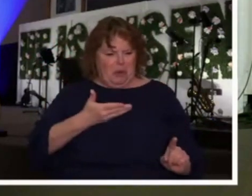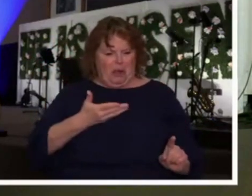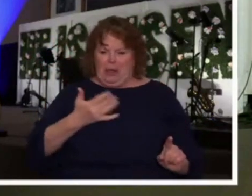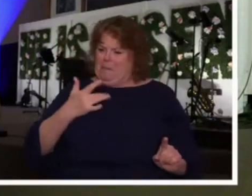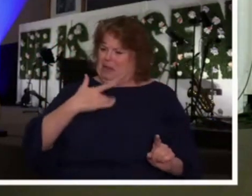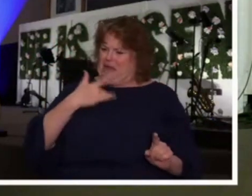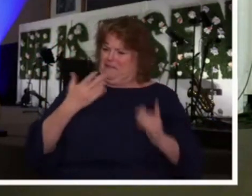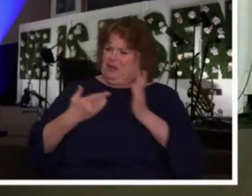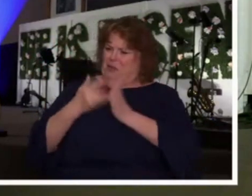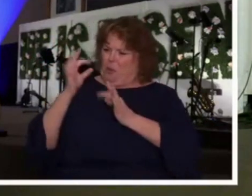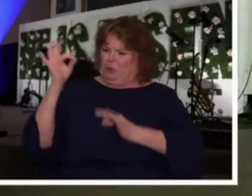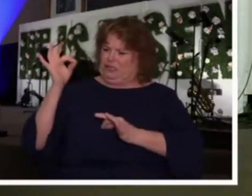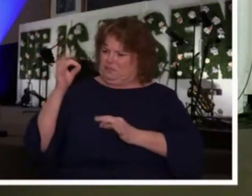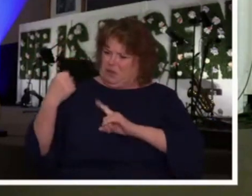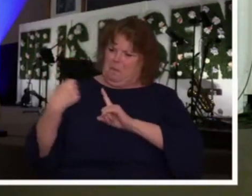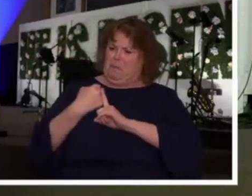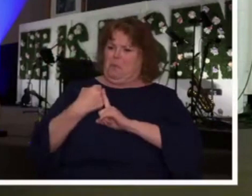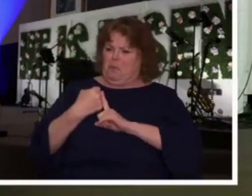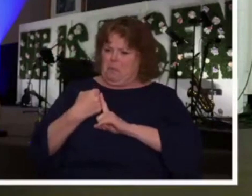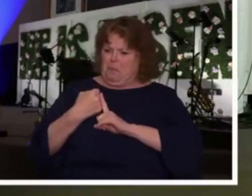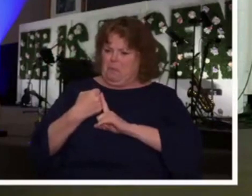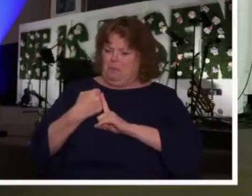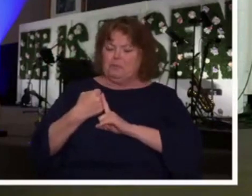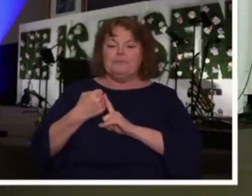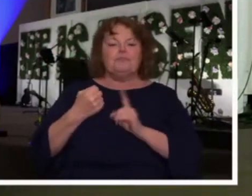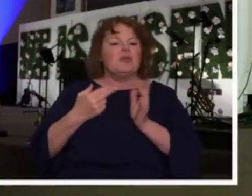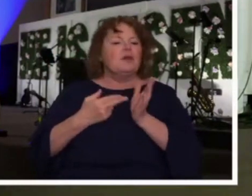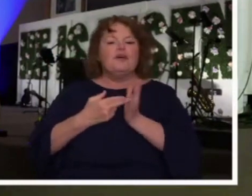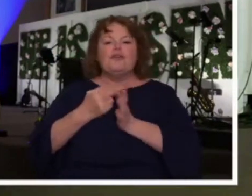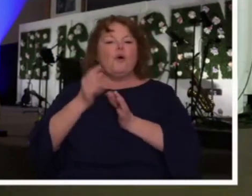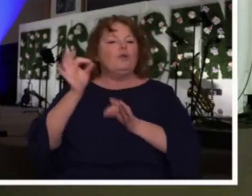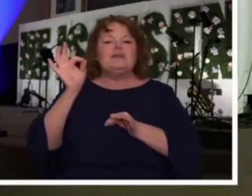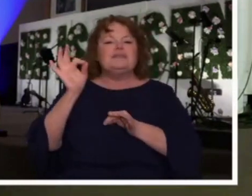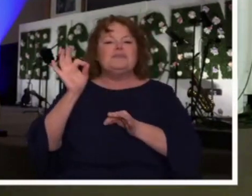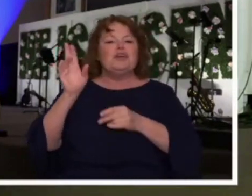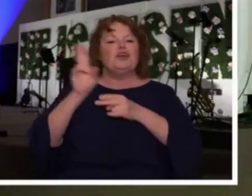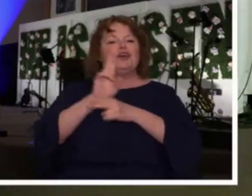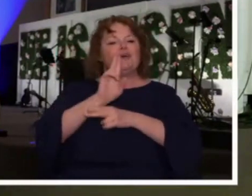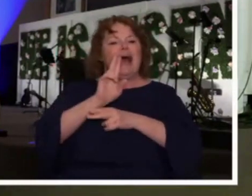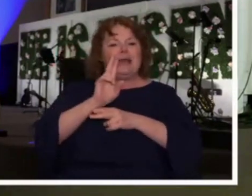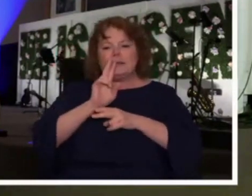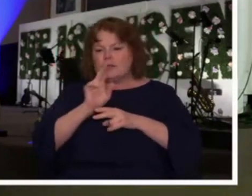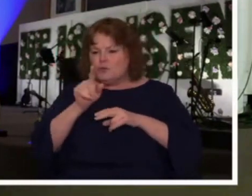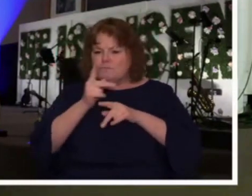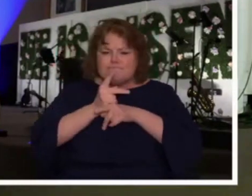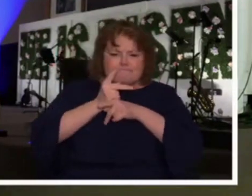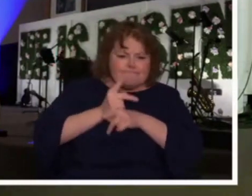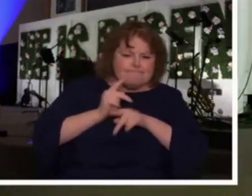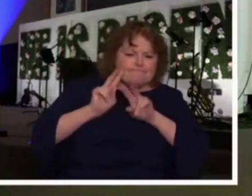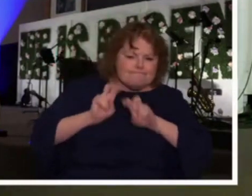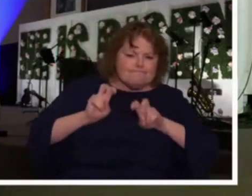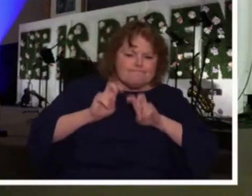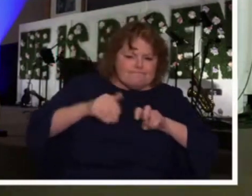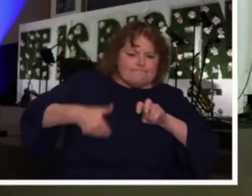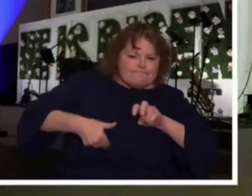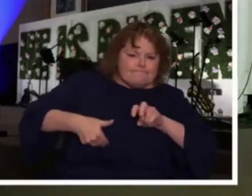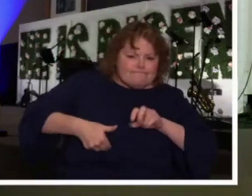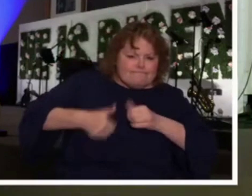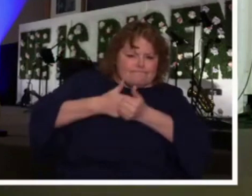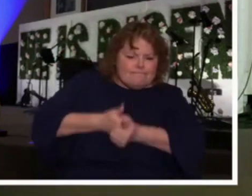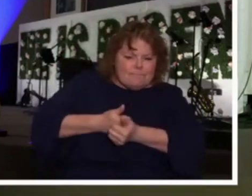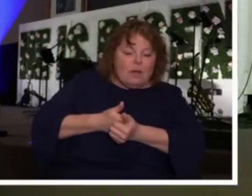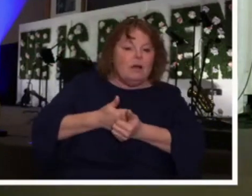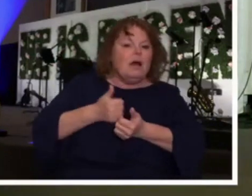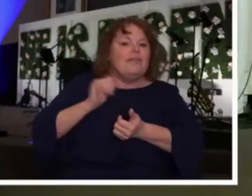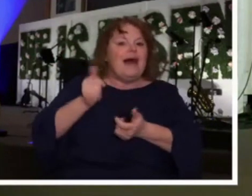And I often talk to them about the Holy Spirit and the discernment will allow you a peace that surpasses your ability